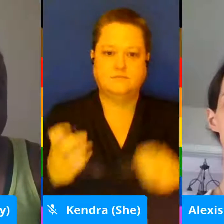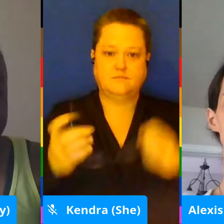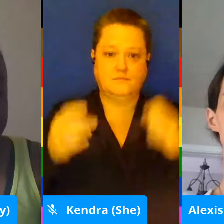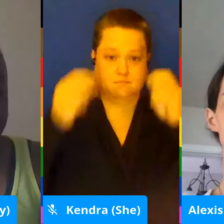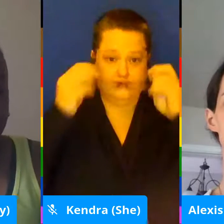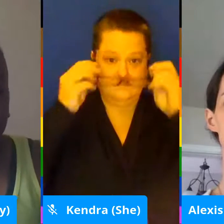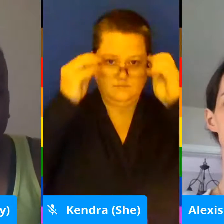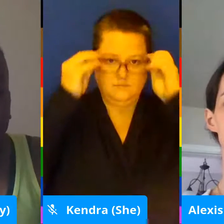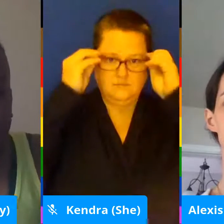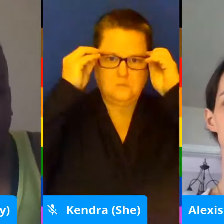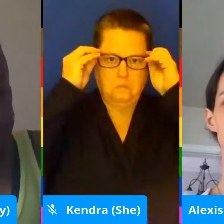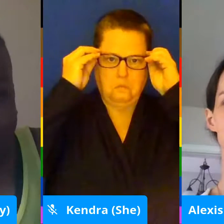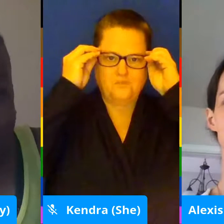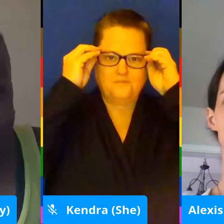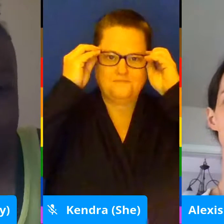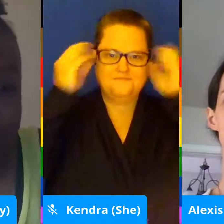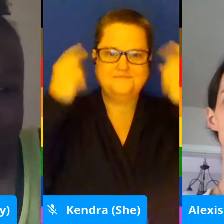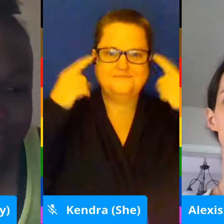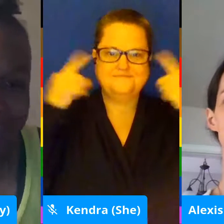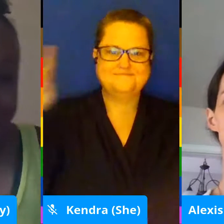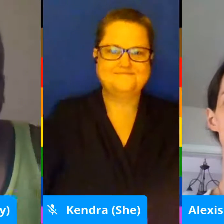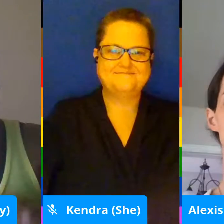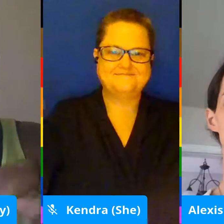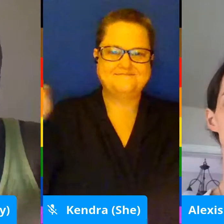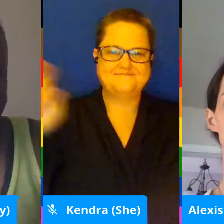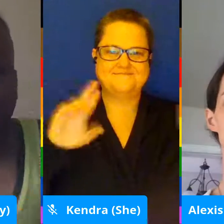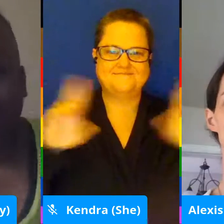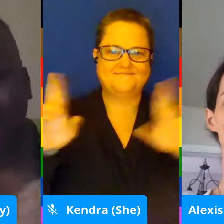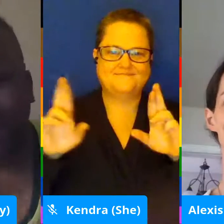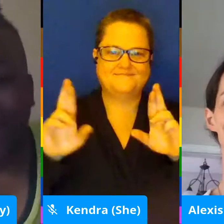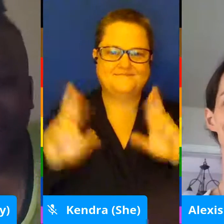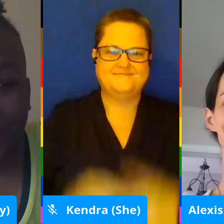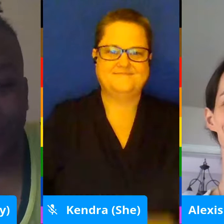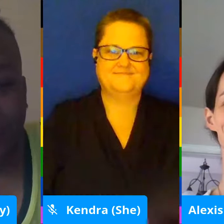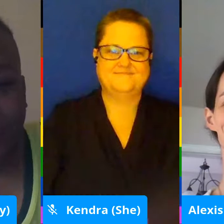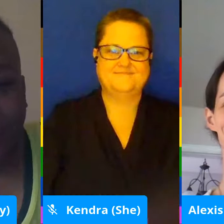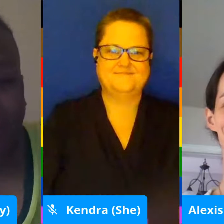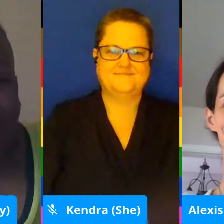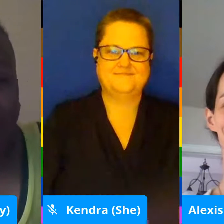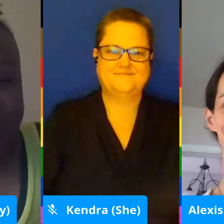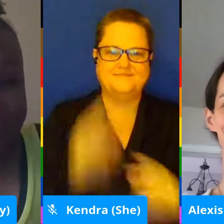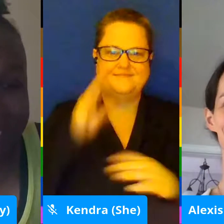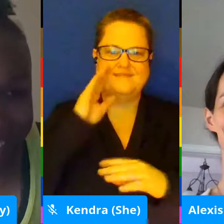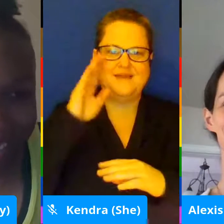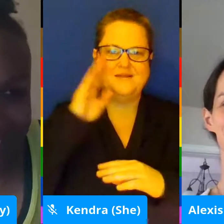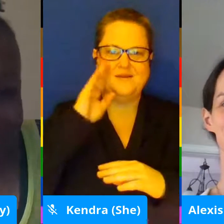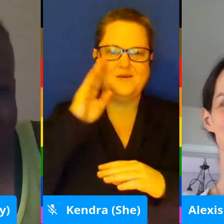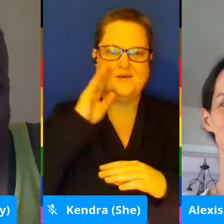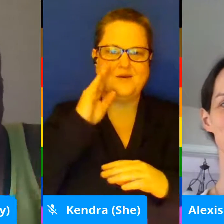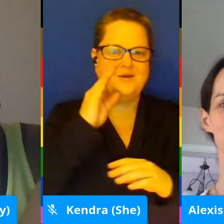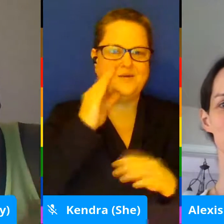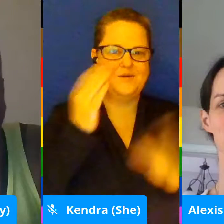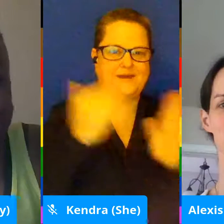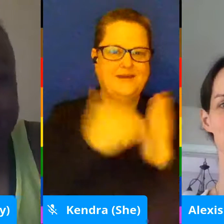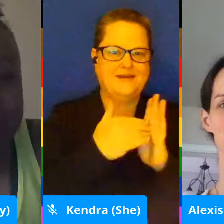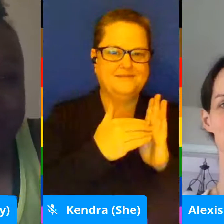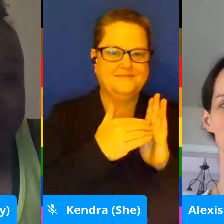And we are live. Hello once again